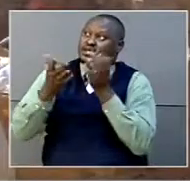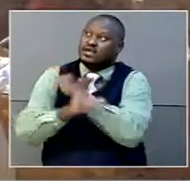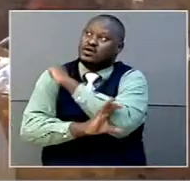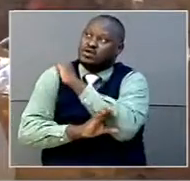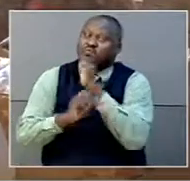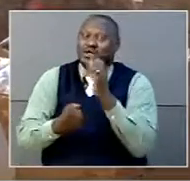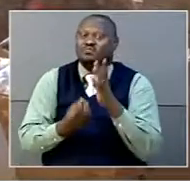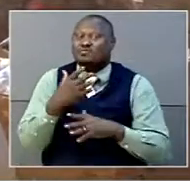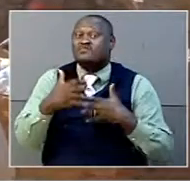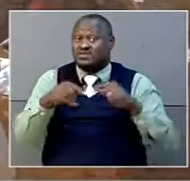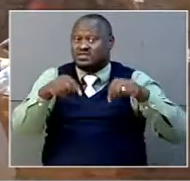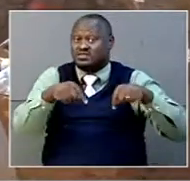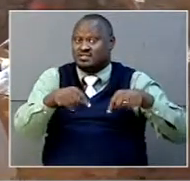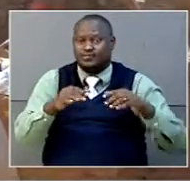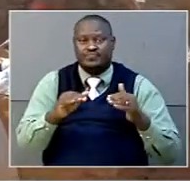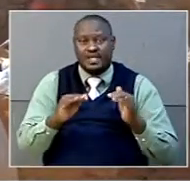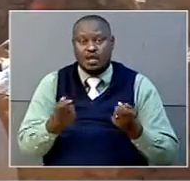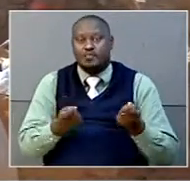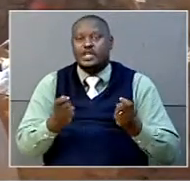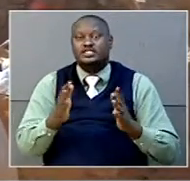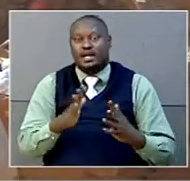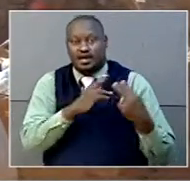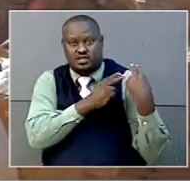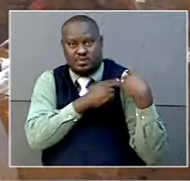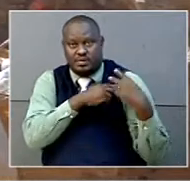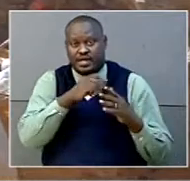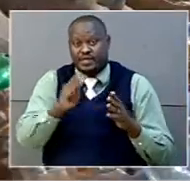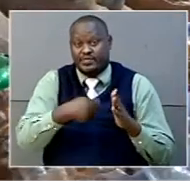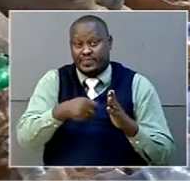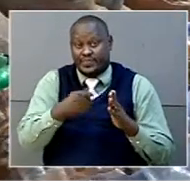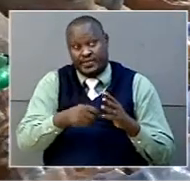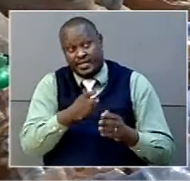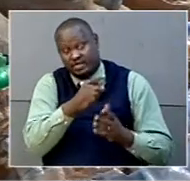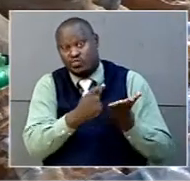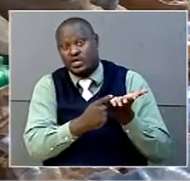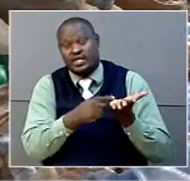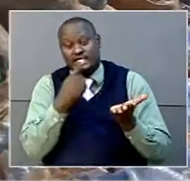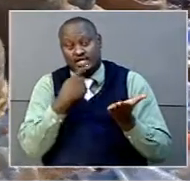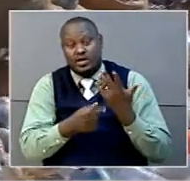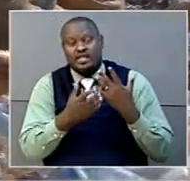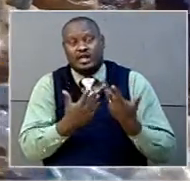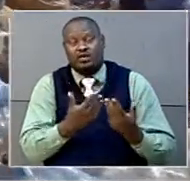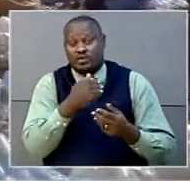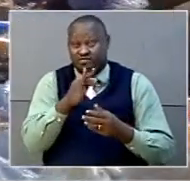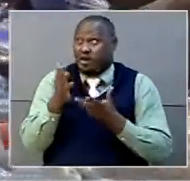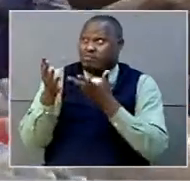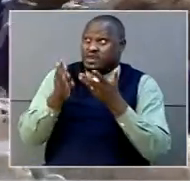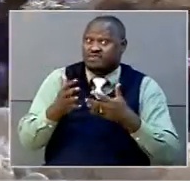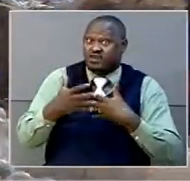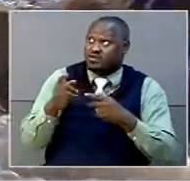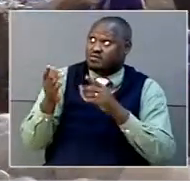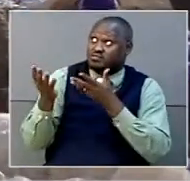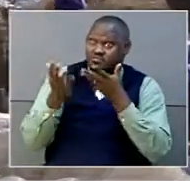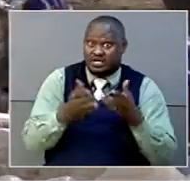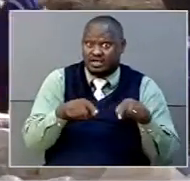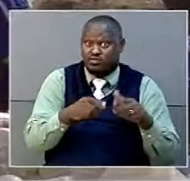Innocent Obong, the plant manager, Plastic Recycling Industry, Uganda, says with the extruder in place, they will be able to add value on